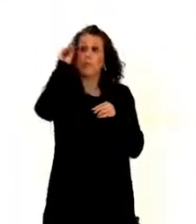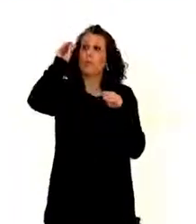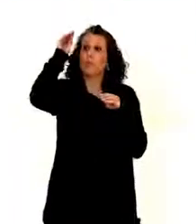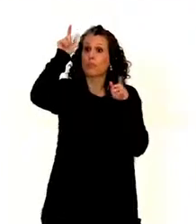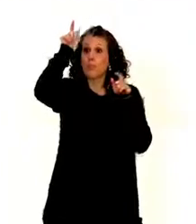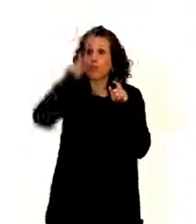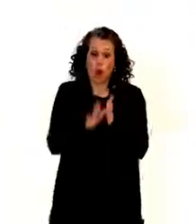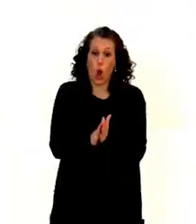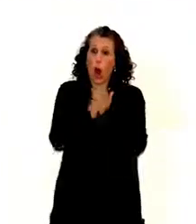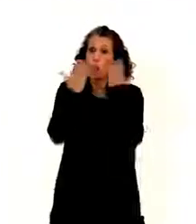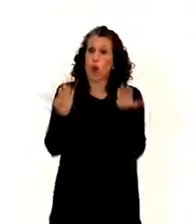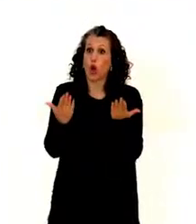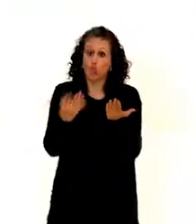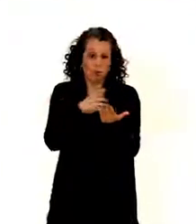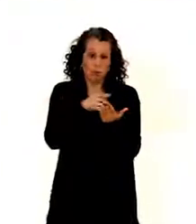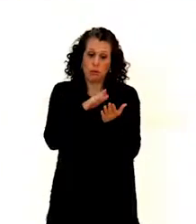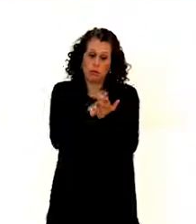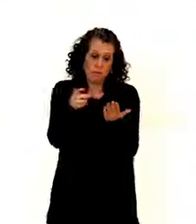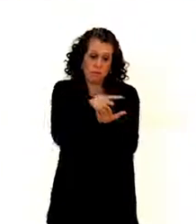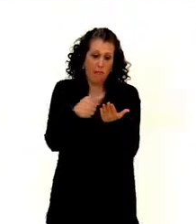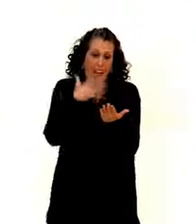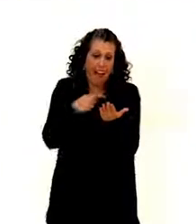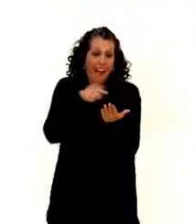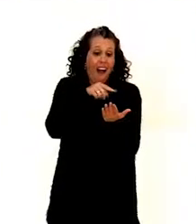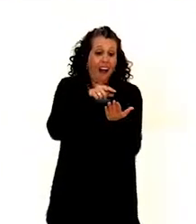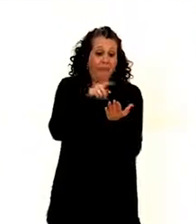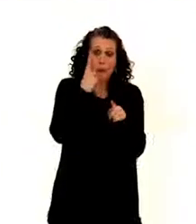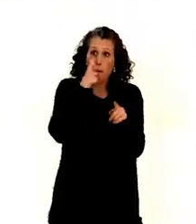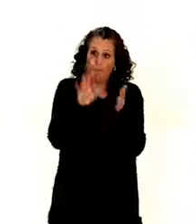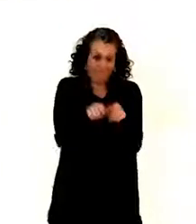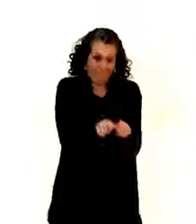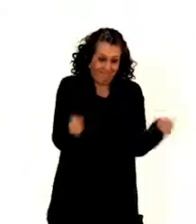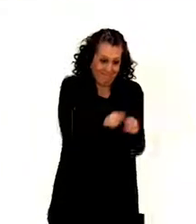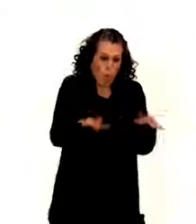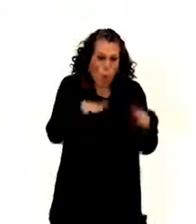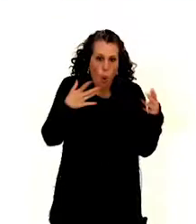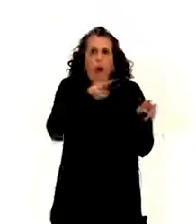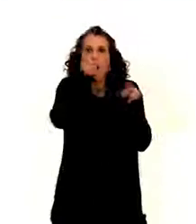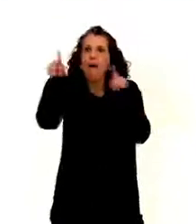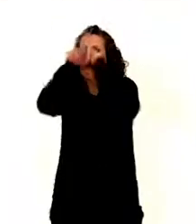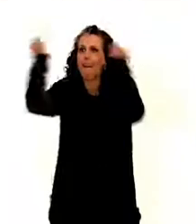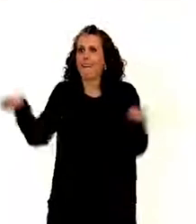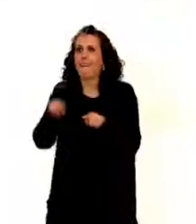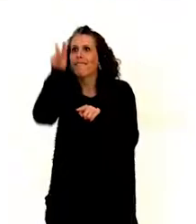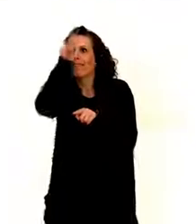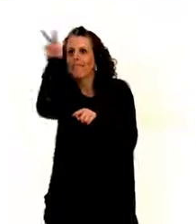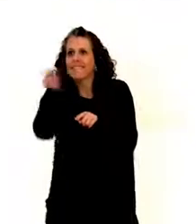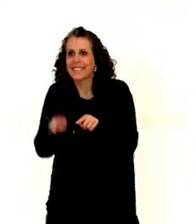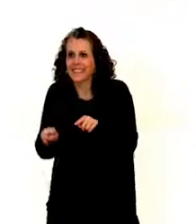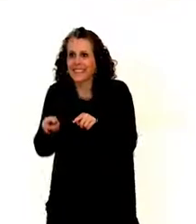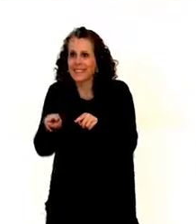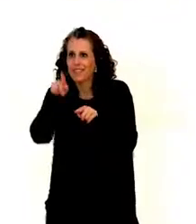is accessible in electronic format for anybody, any blind individual who wants to use it. So, that is the difference. Or,